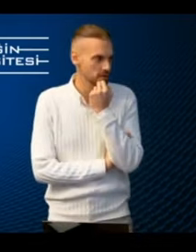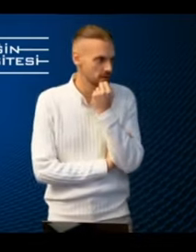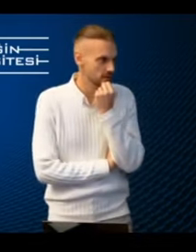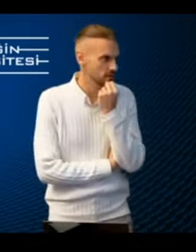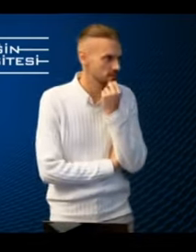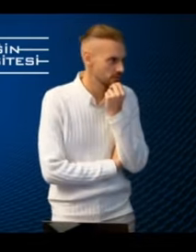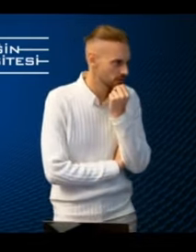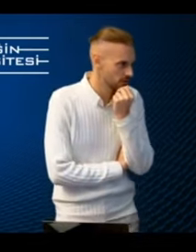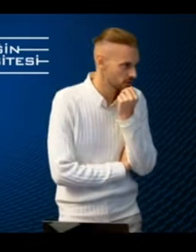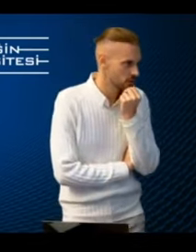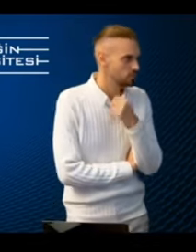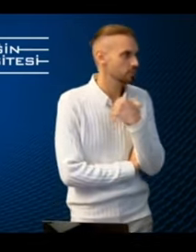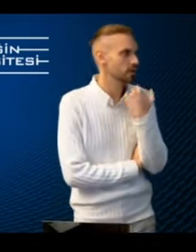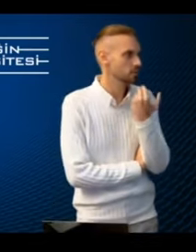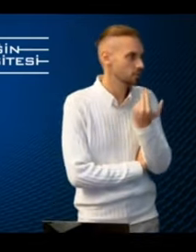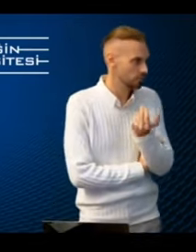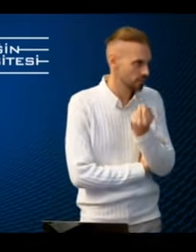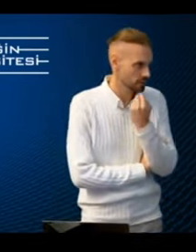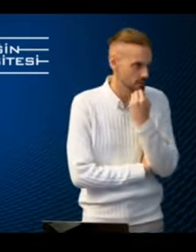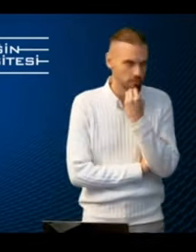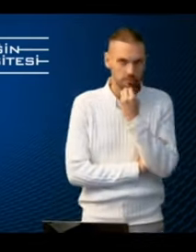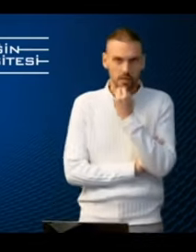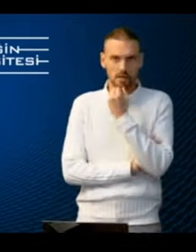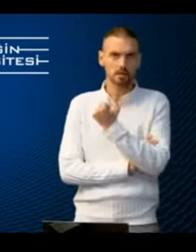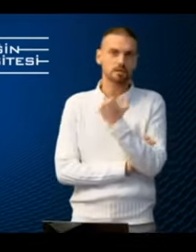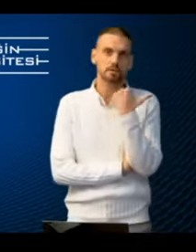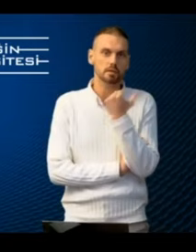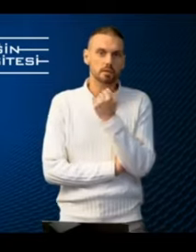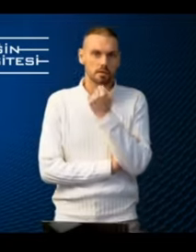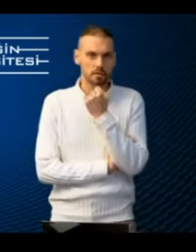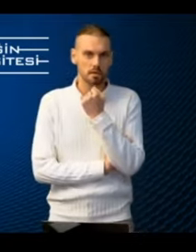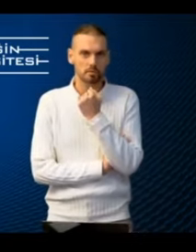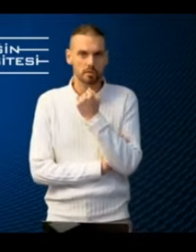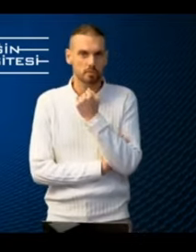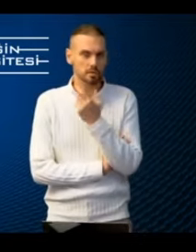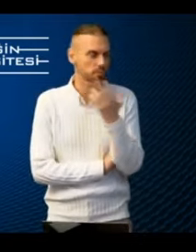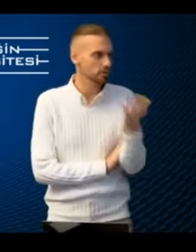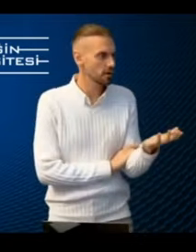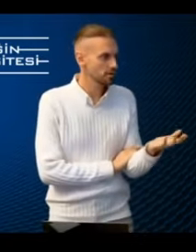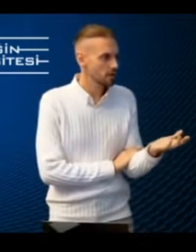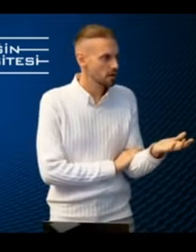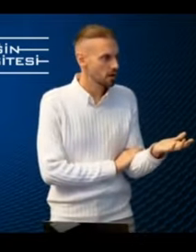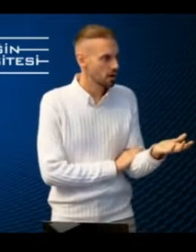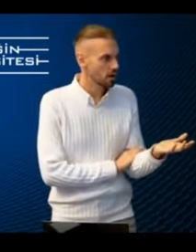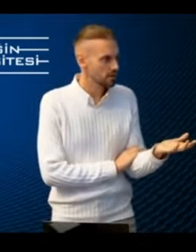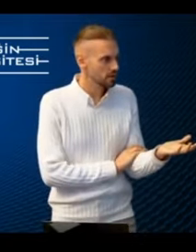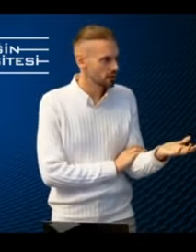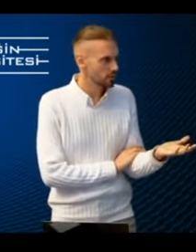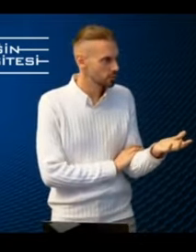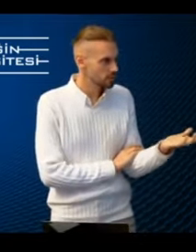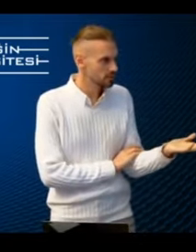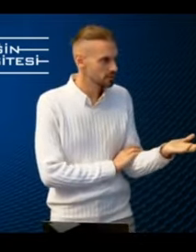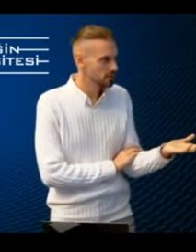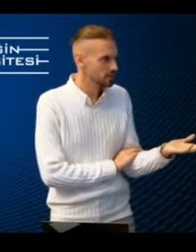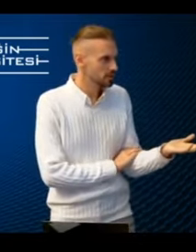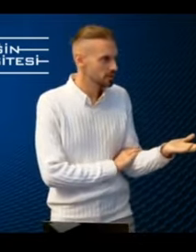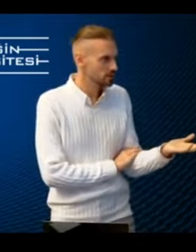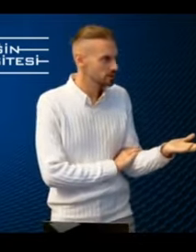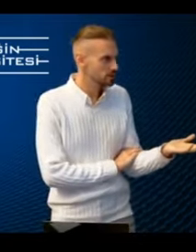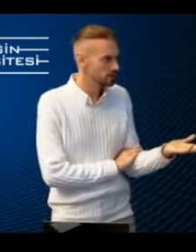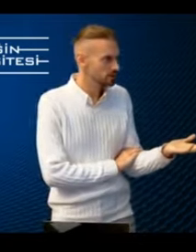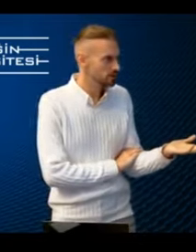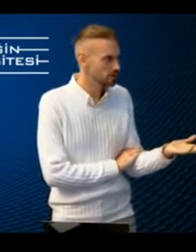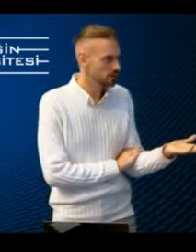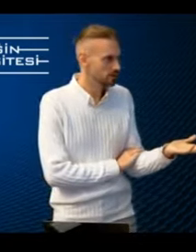through subcontractors and third parties also becomes complex. So IG is a fantastic example. For example, you have, I think, about 14 feedback